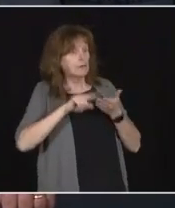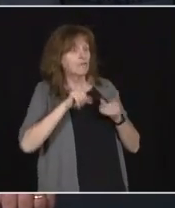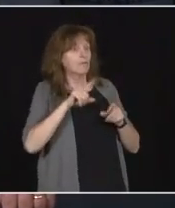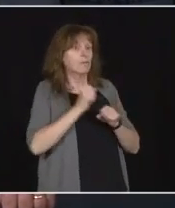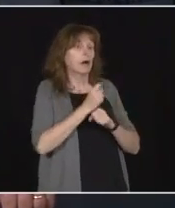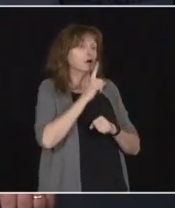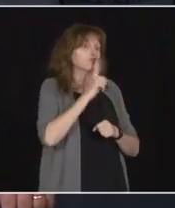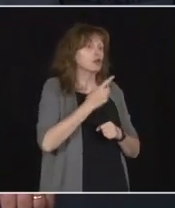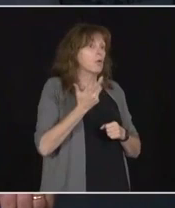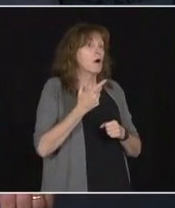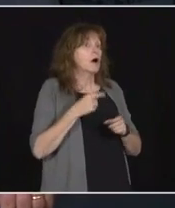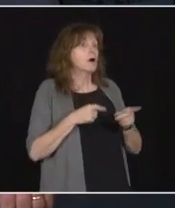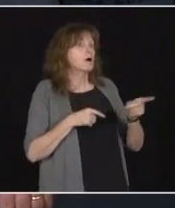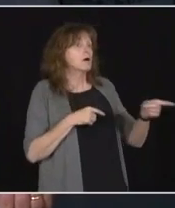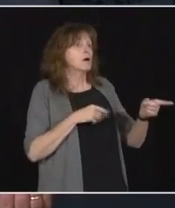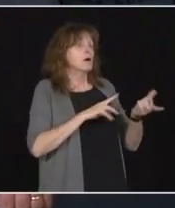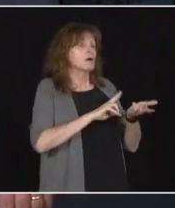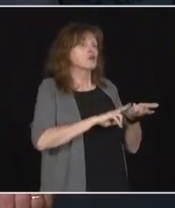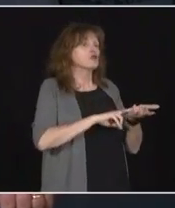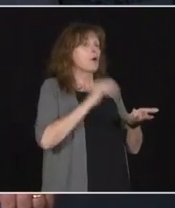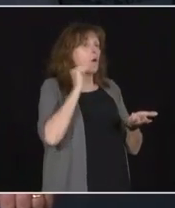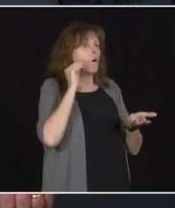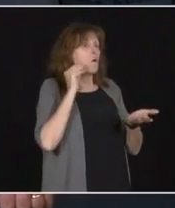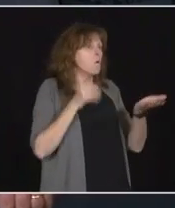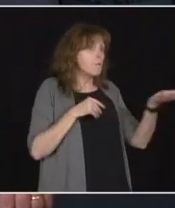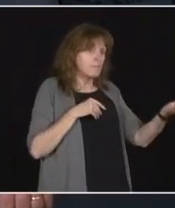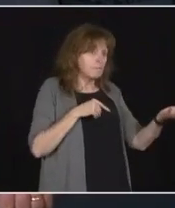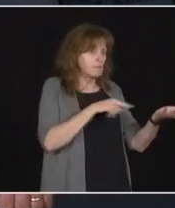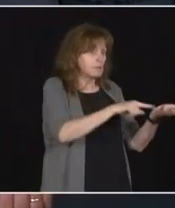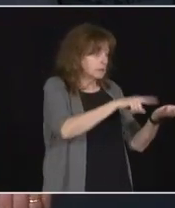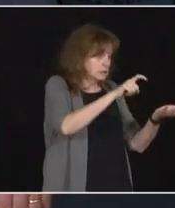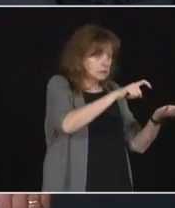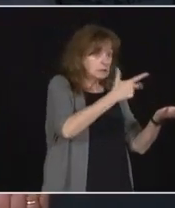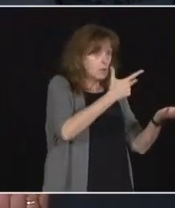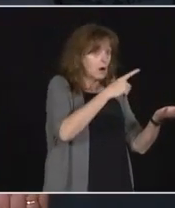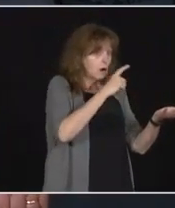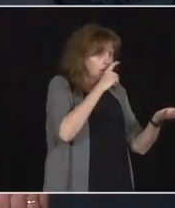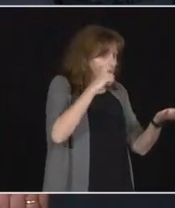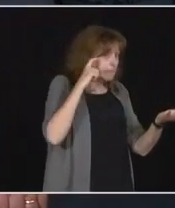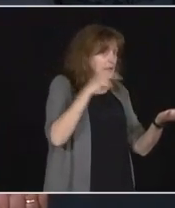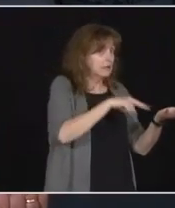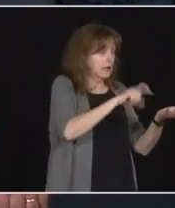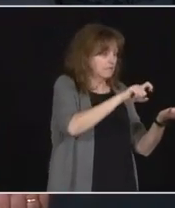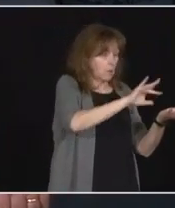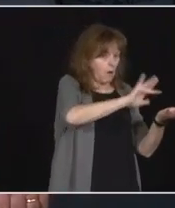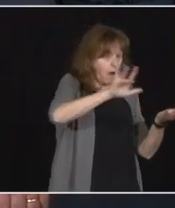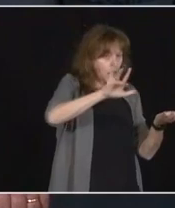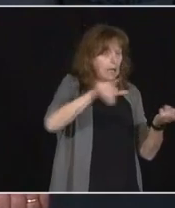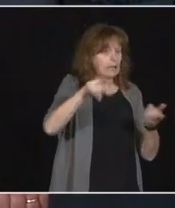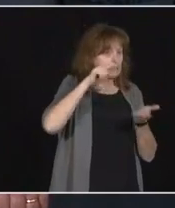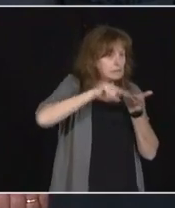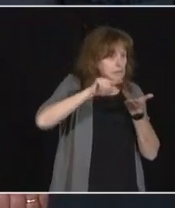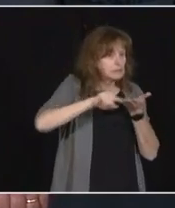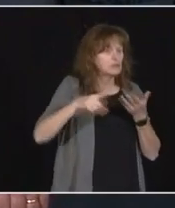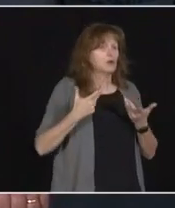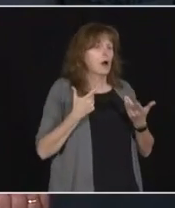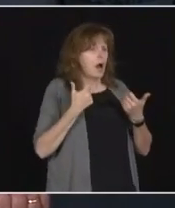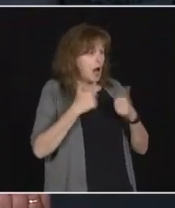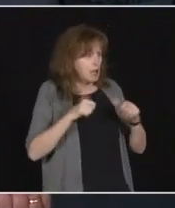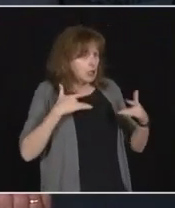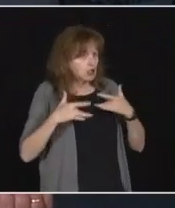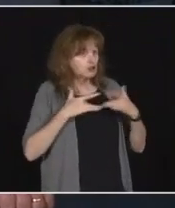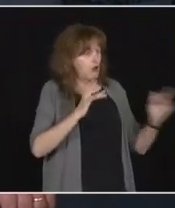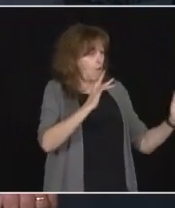that we could get any concerns related raised by families or residents or staff addressed in an expedient way. The real issue